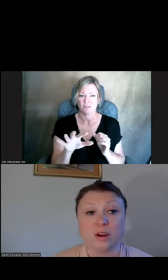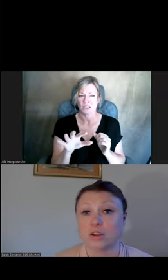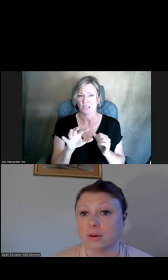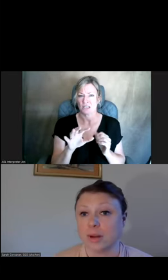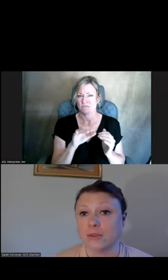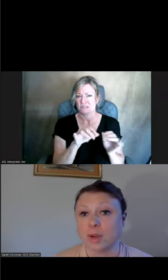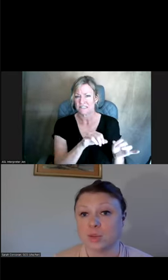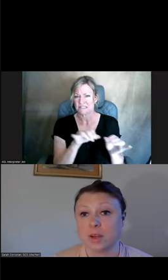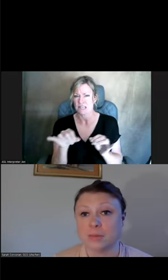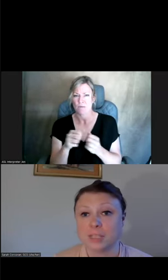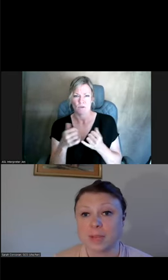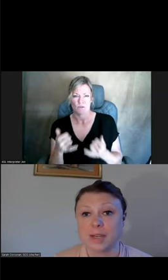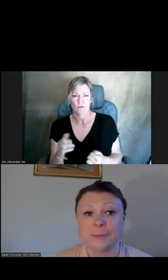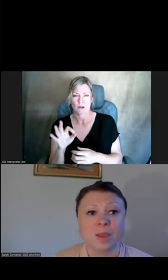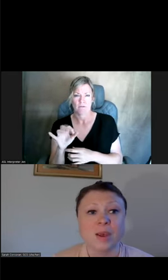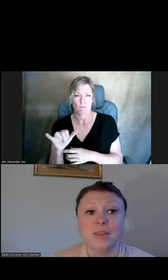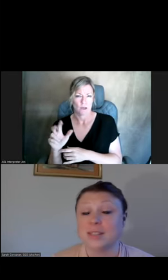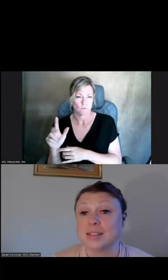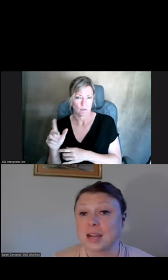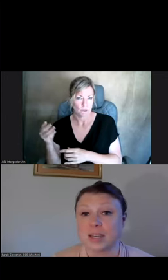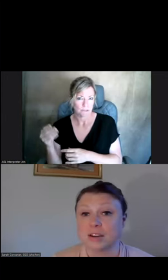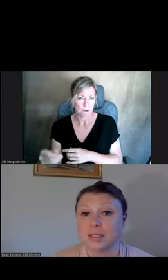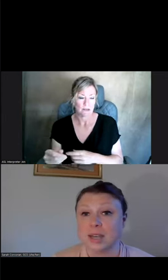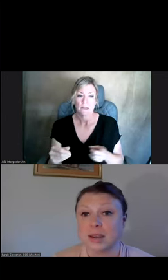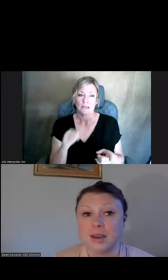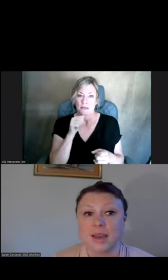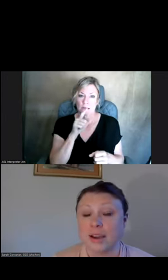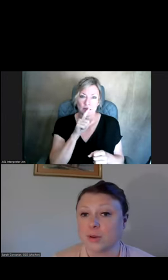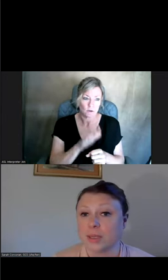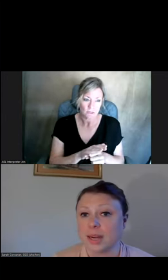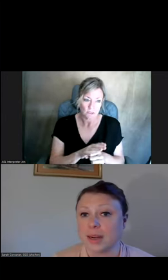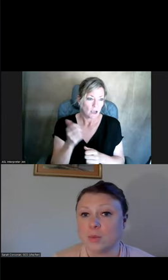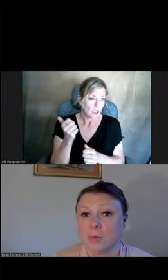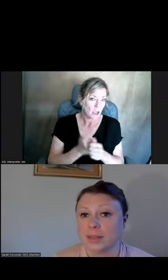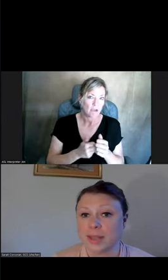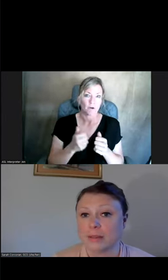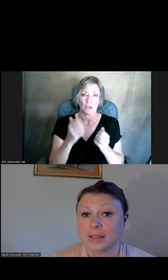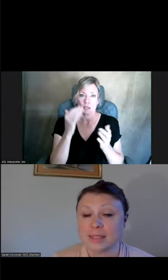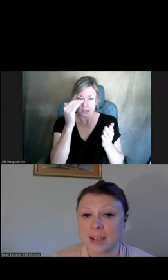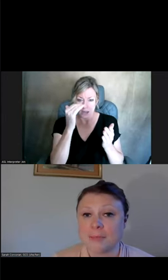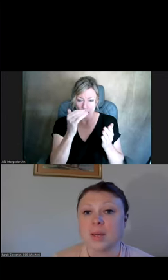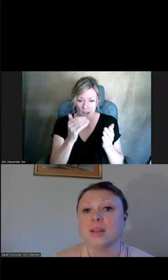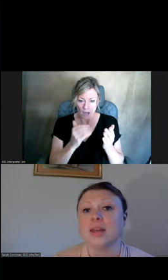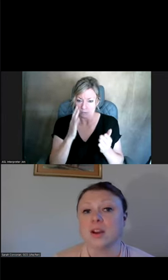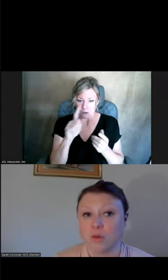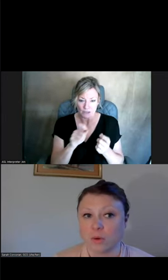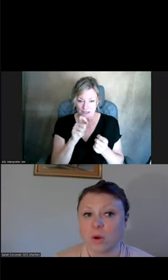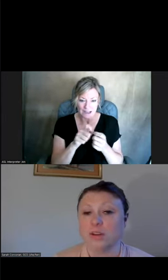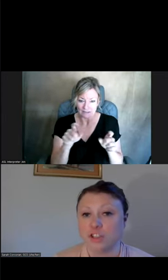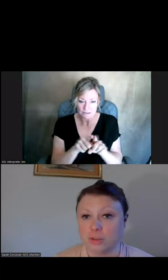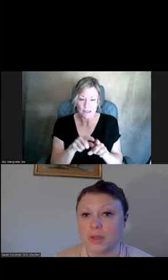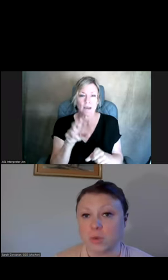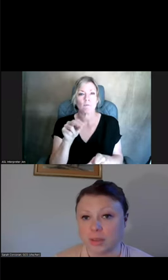with our current FY23 spending. This does not guarantee that every line item will be exactly the same, but that